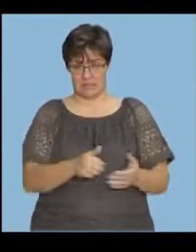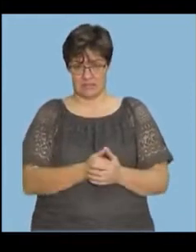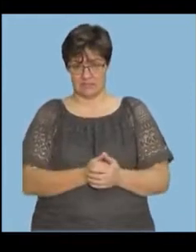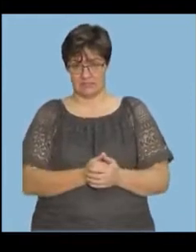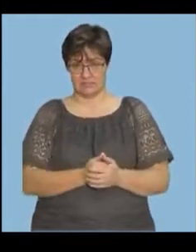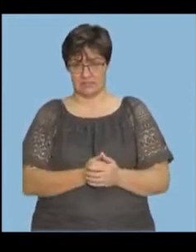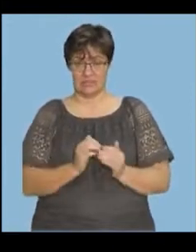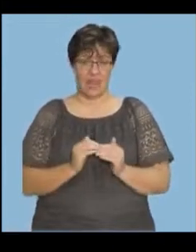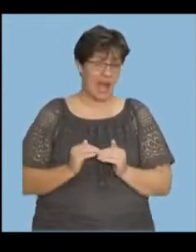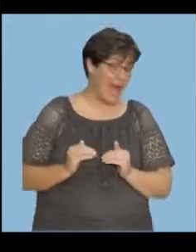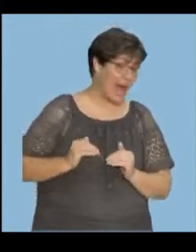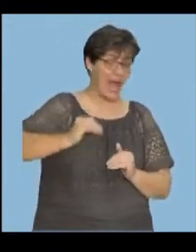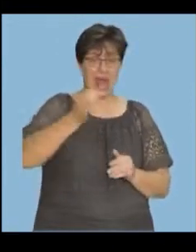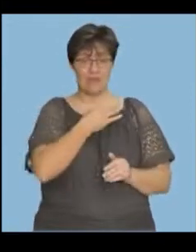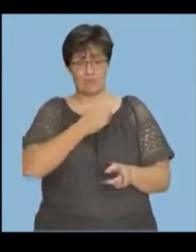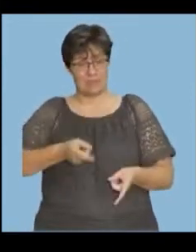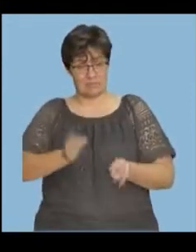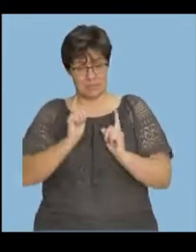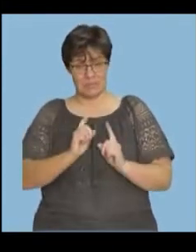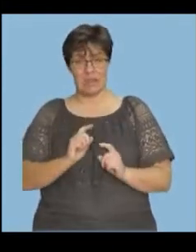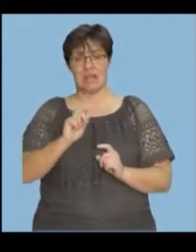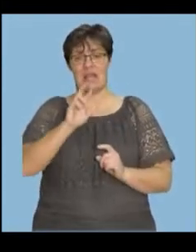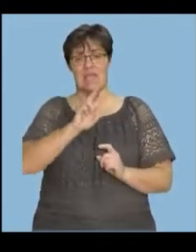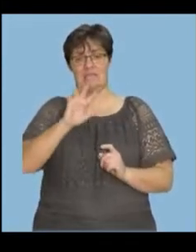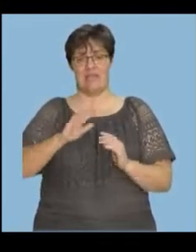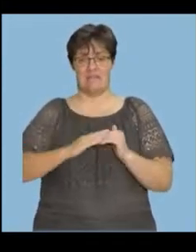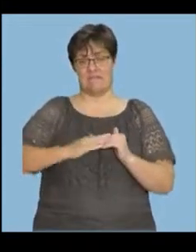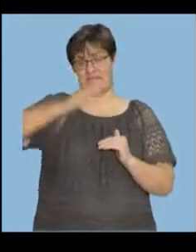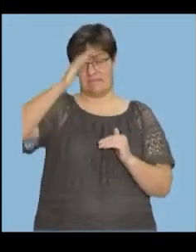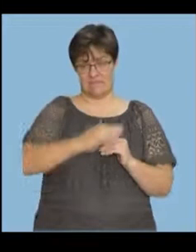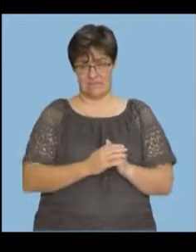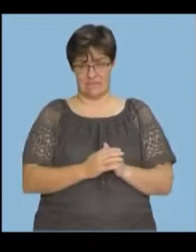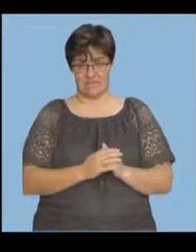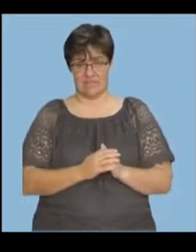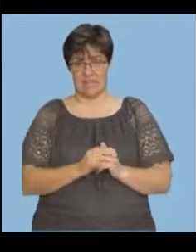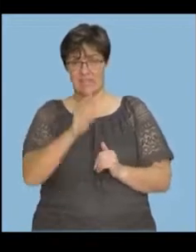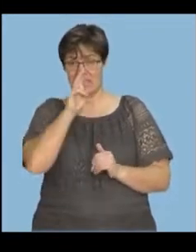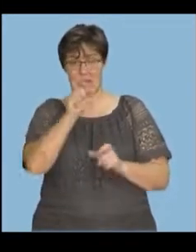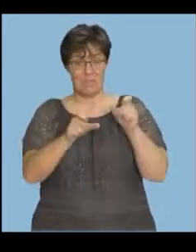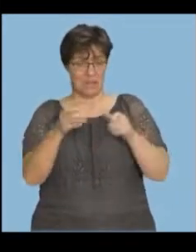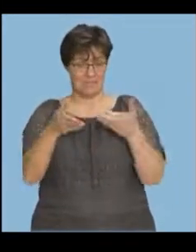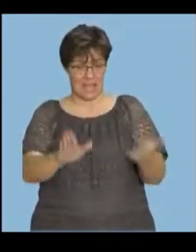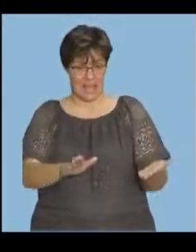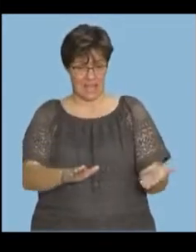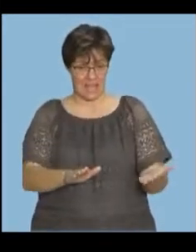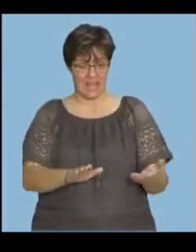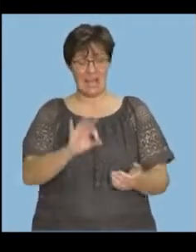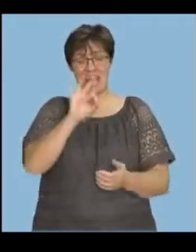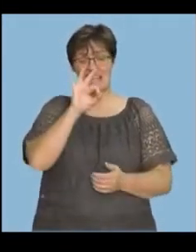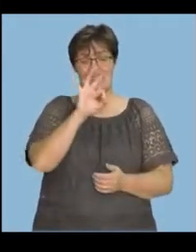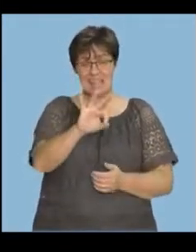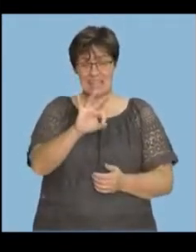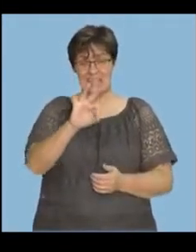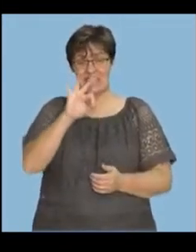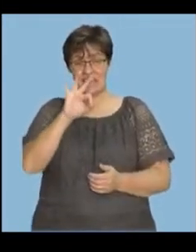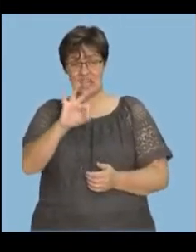And the higher, higher risk, which is actually 85 above. If you look at the death, it's 330